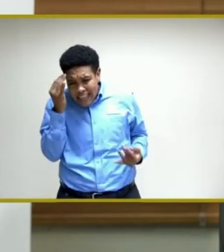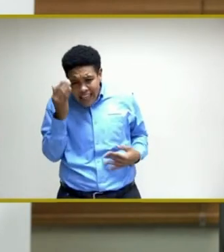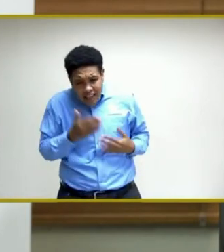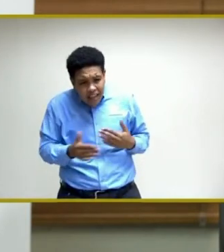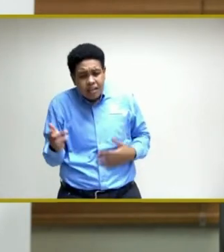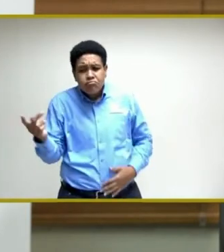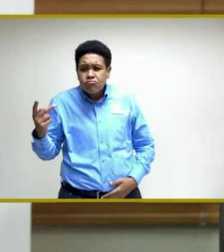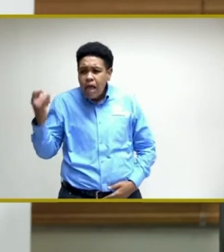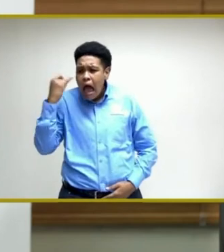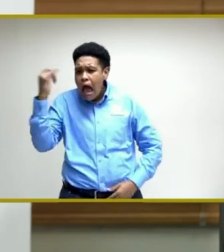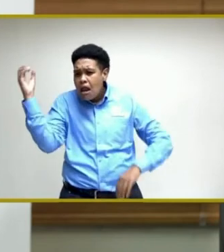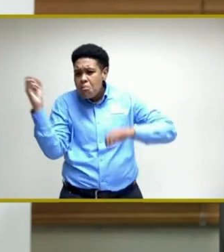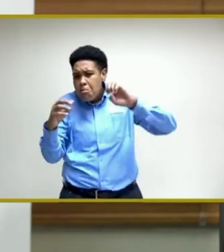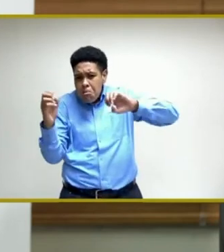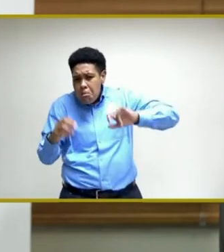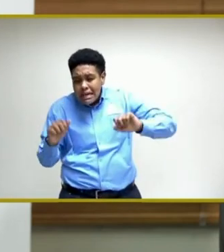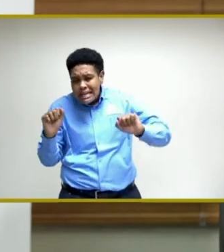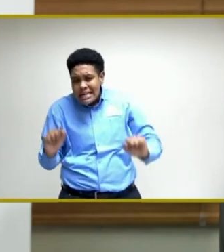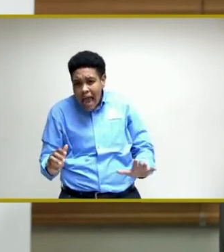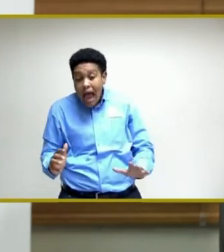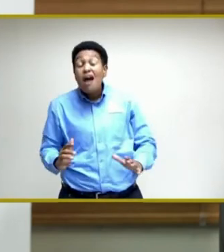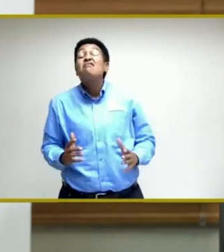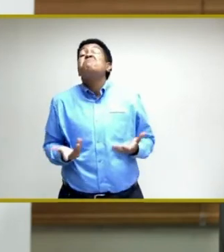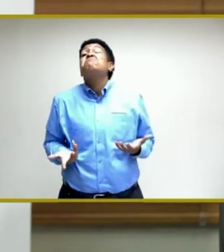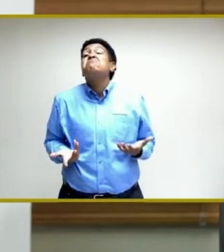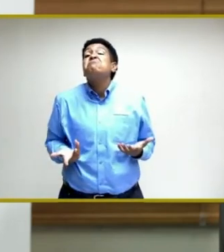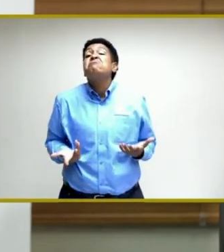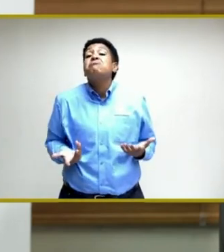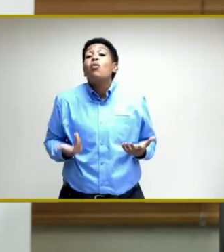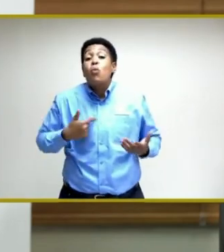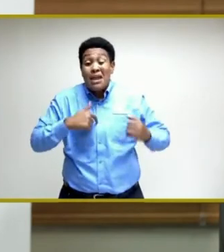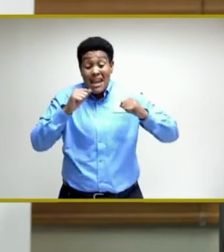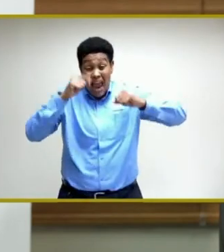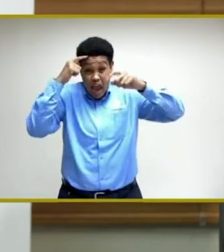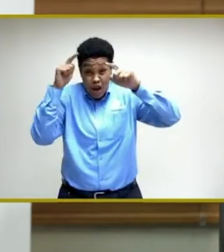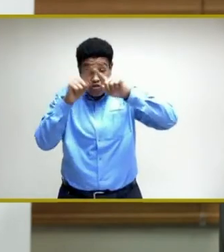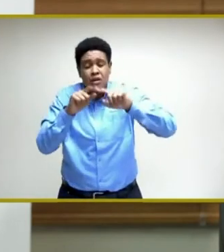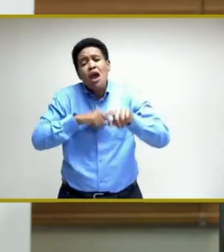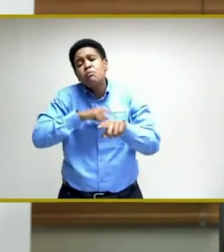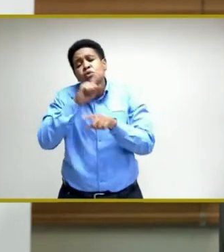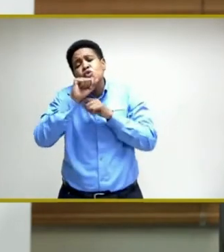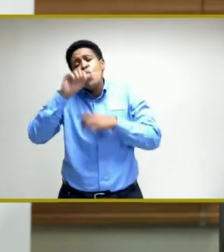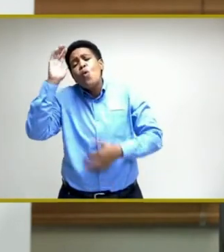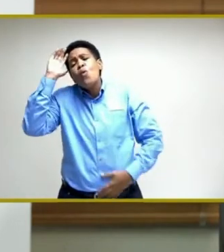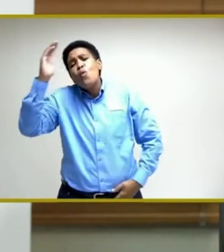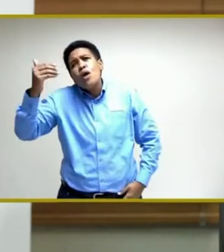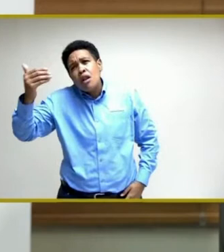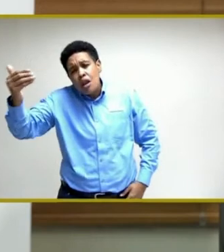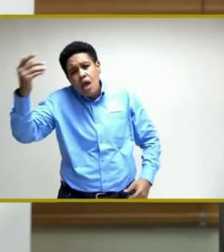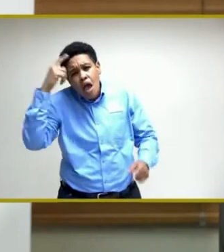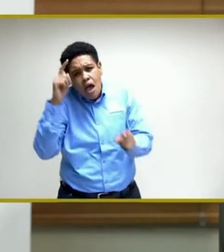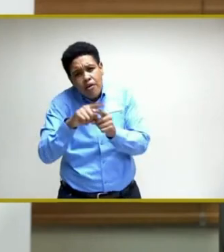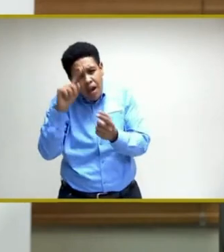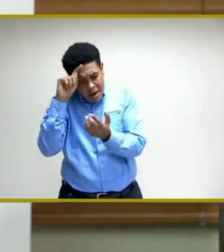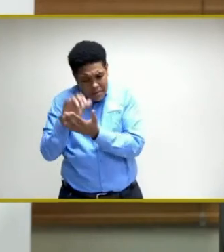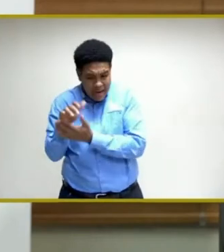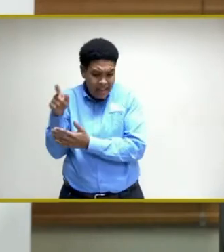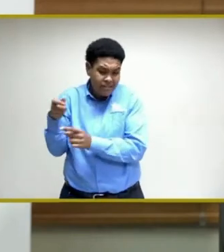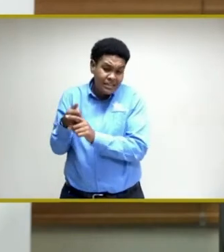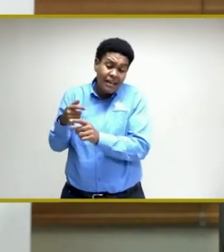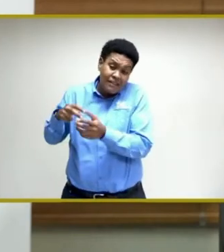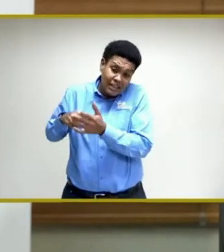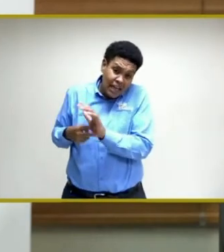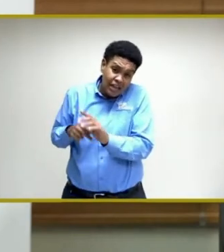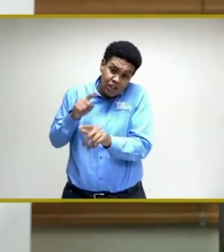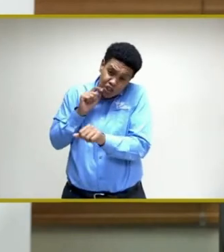share some ideas. And to the extent that we can agree, which I am sure we can, because I believe his intentions